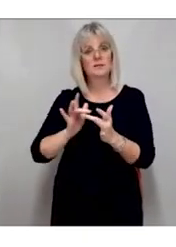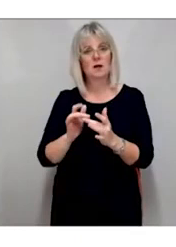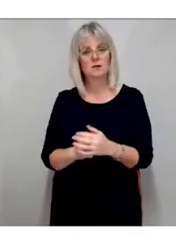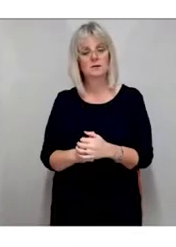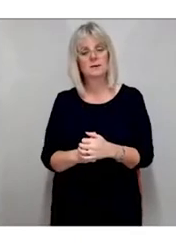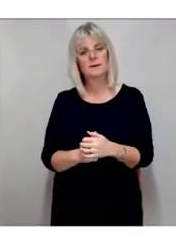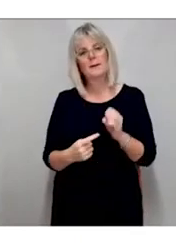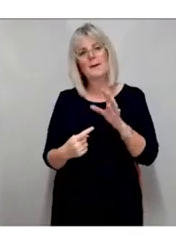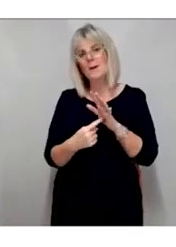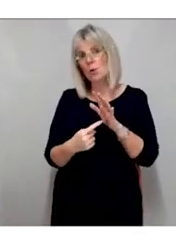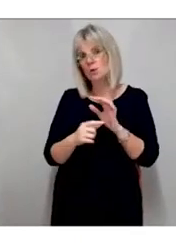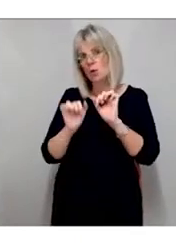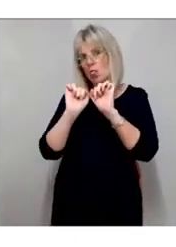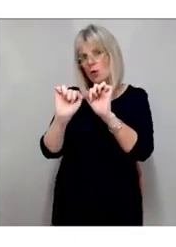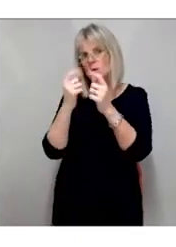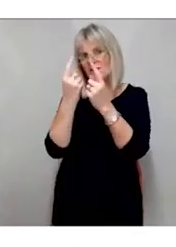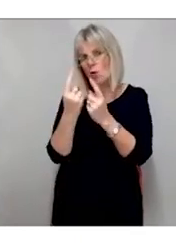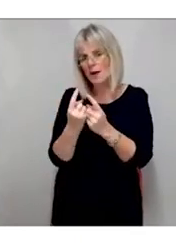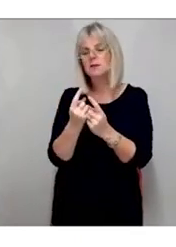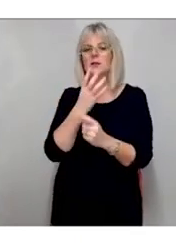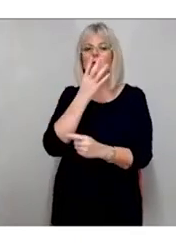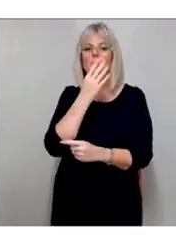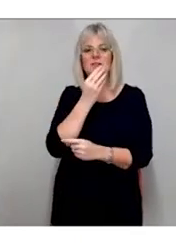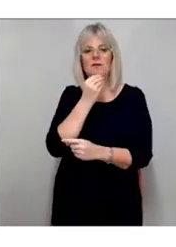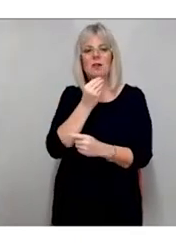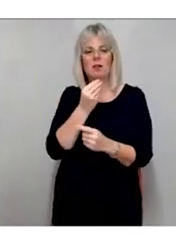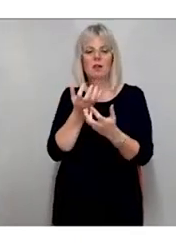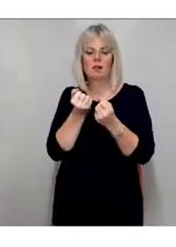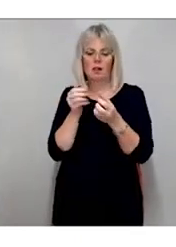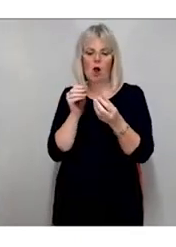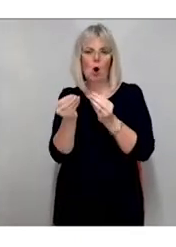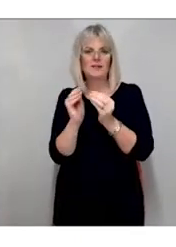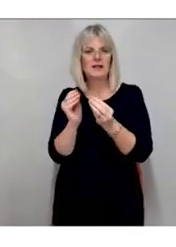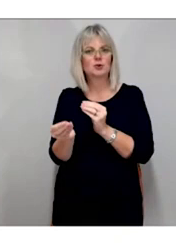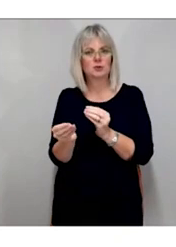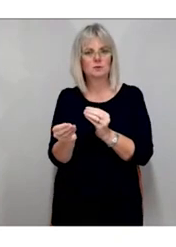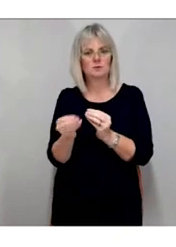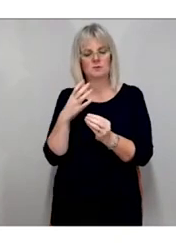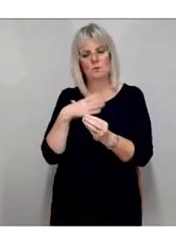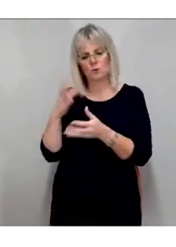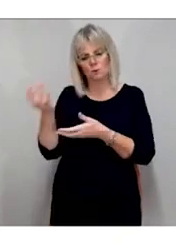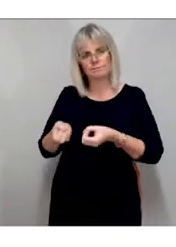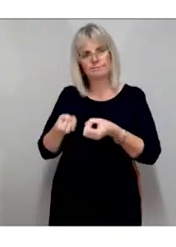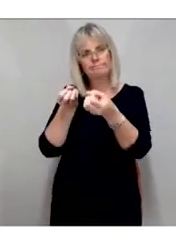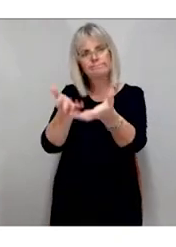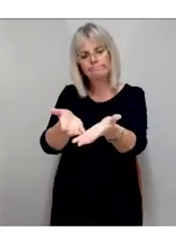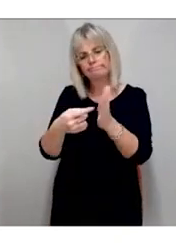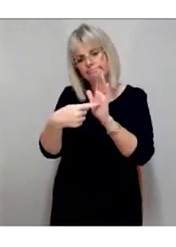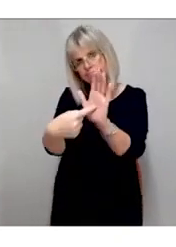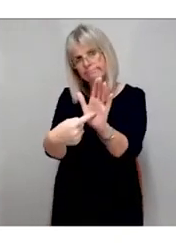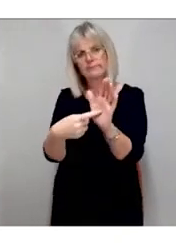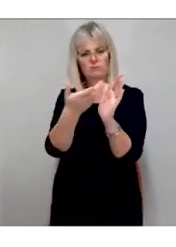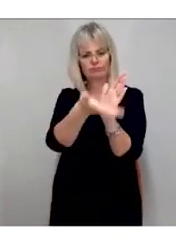represent useful accommodations, and what we want to convey in this presentation is the very broad range of accessible